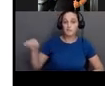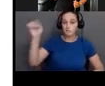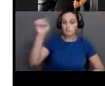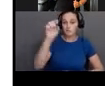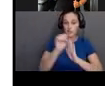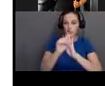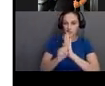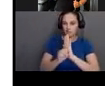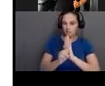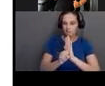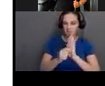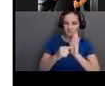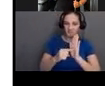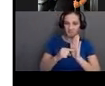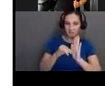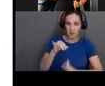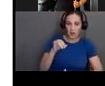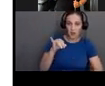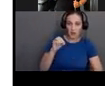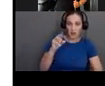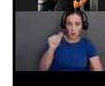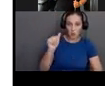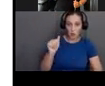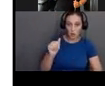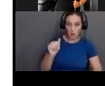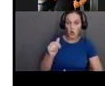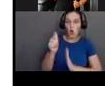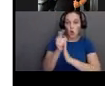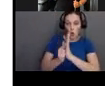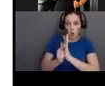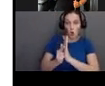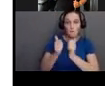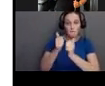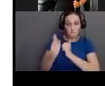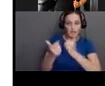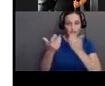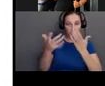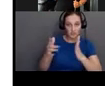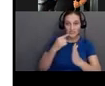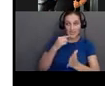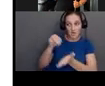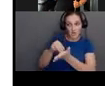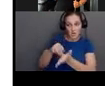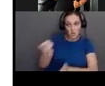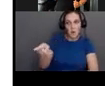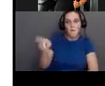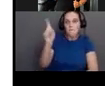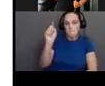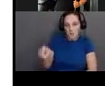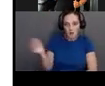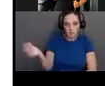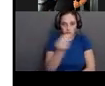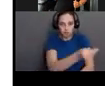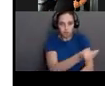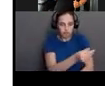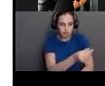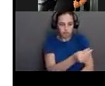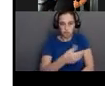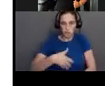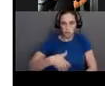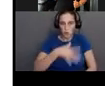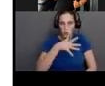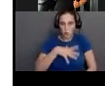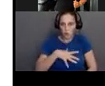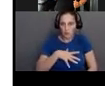mandating that pregnant women be provided this information by their health care provider. So, this is something that not only should be